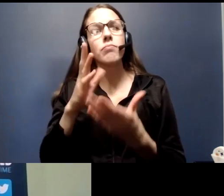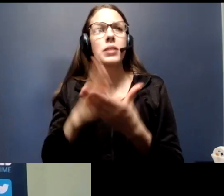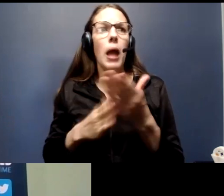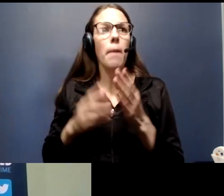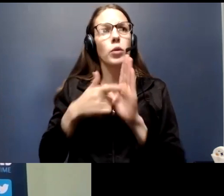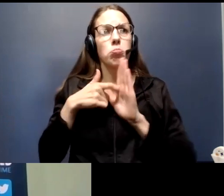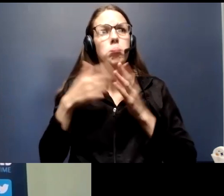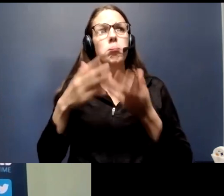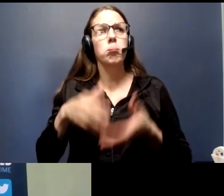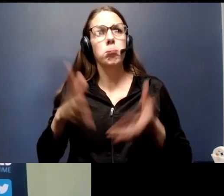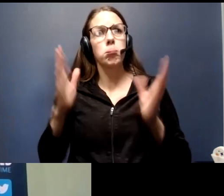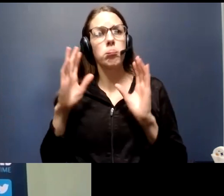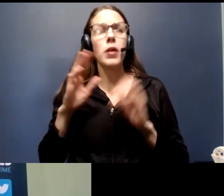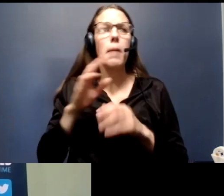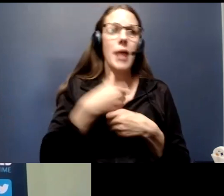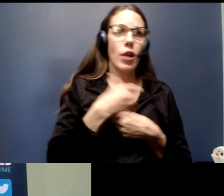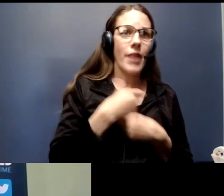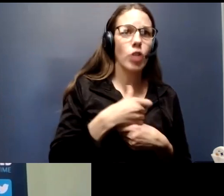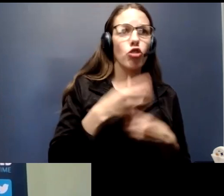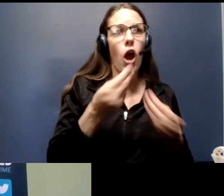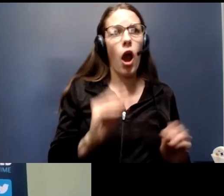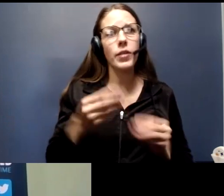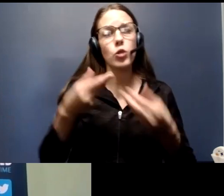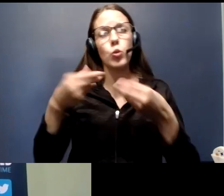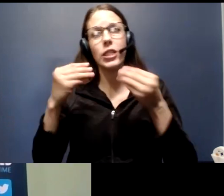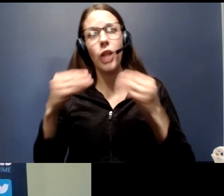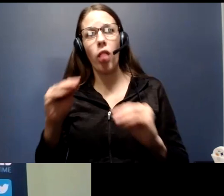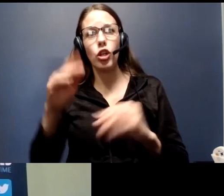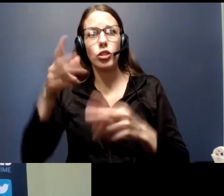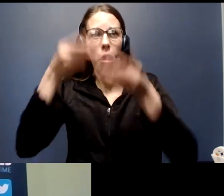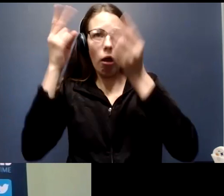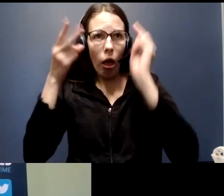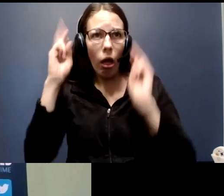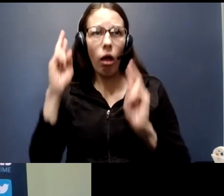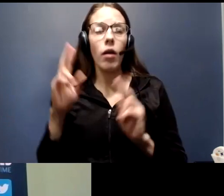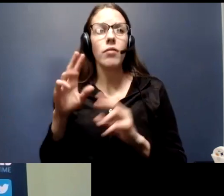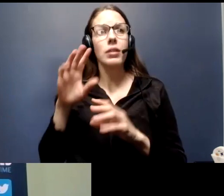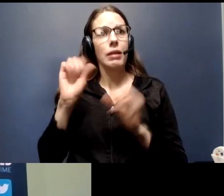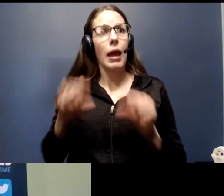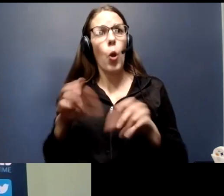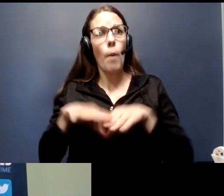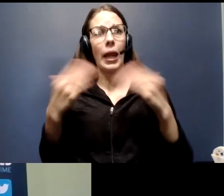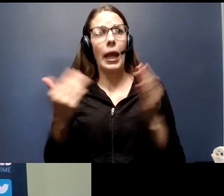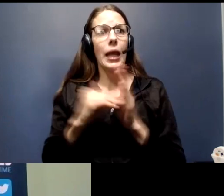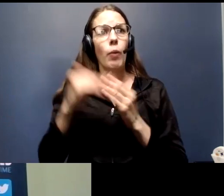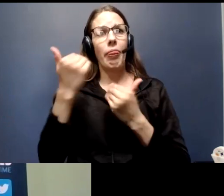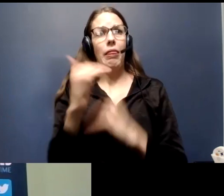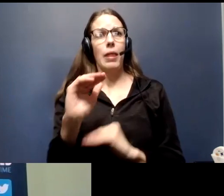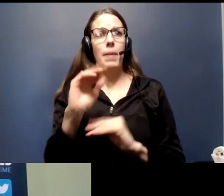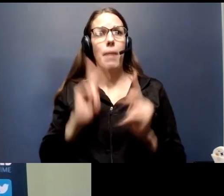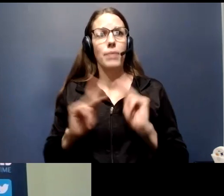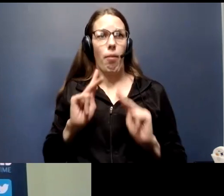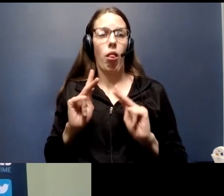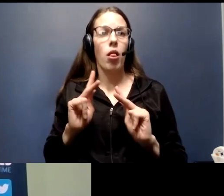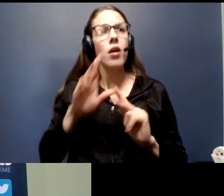offices, retailers, and barbershops, and salons can reopen with limited capacity and some other restrictions.